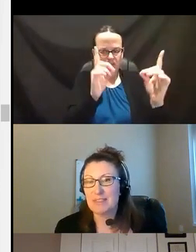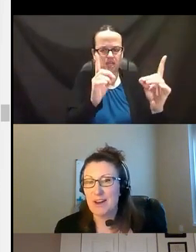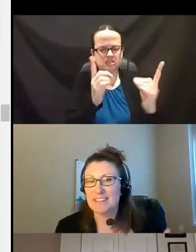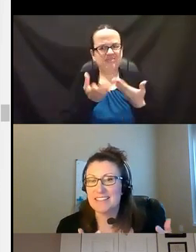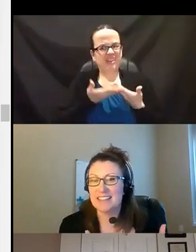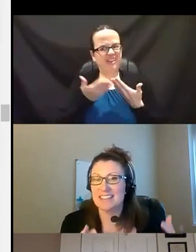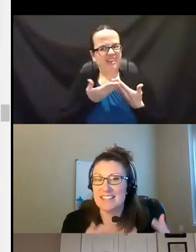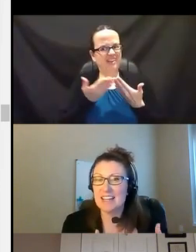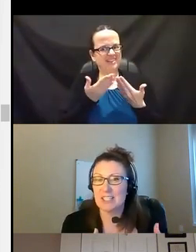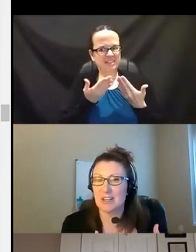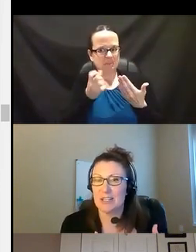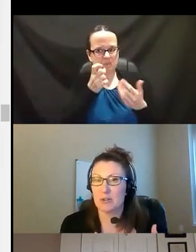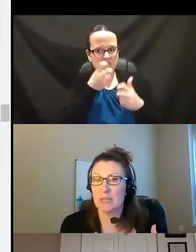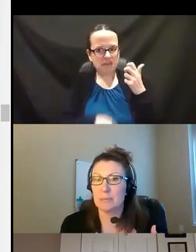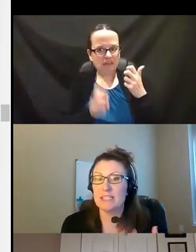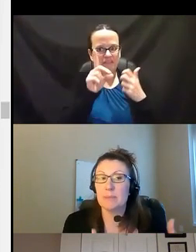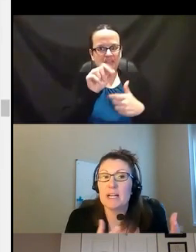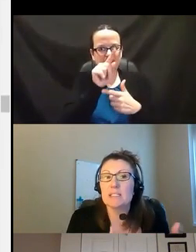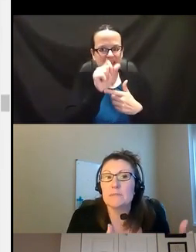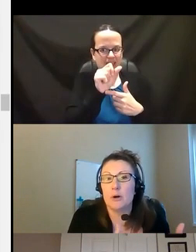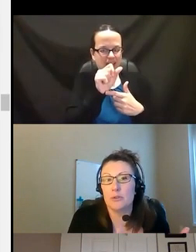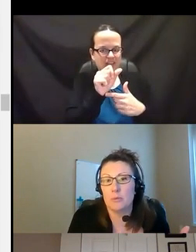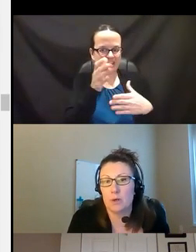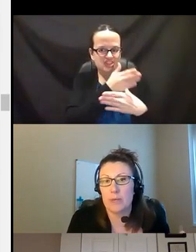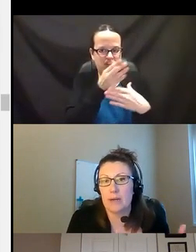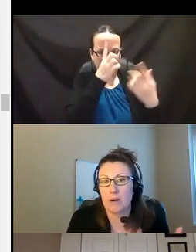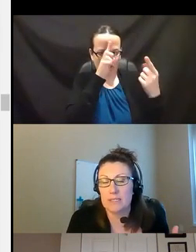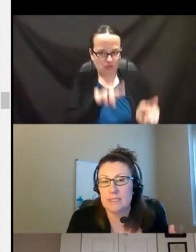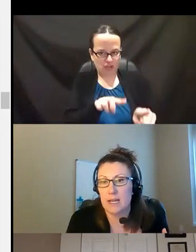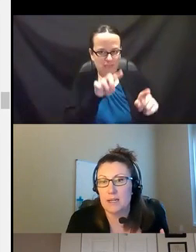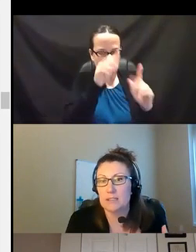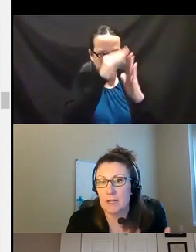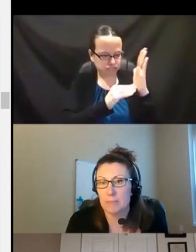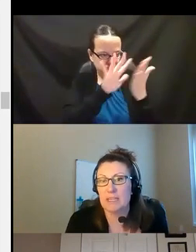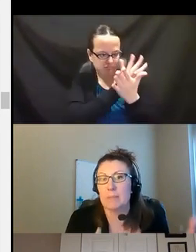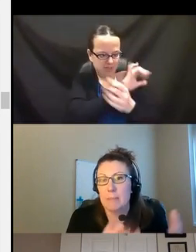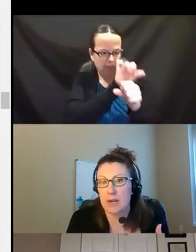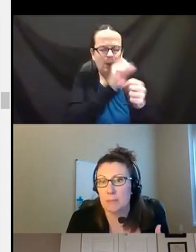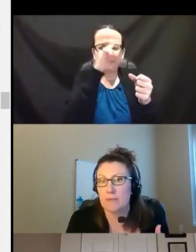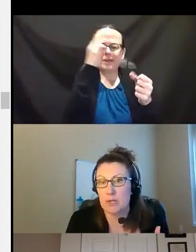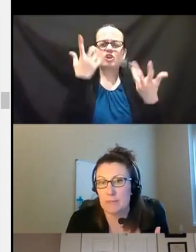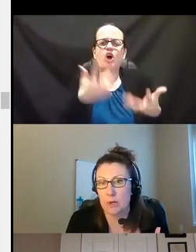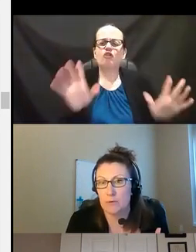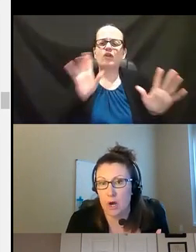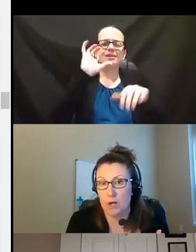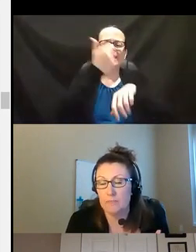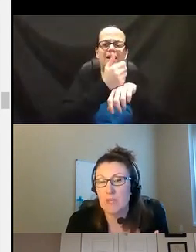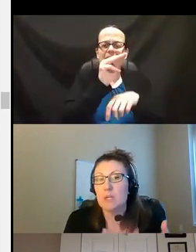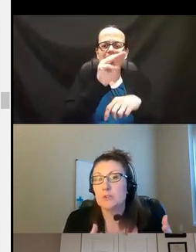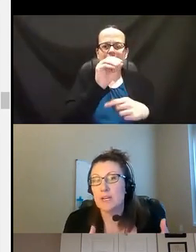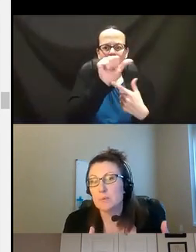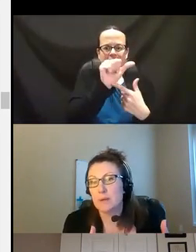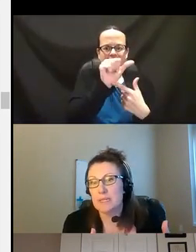than we thought to get this data sharing agreement in place because of all the work we had already done developing the memorandum of agreement overall.